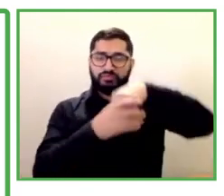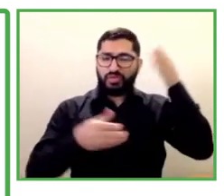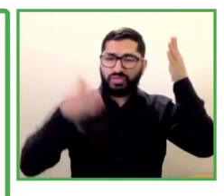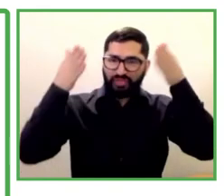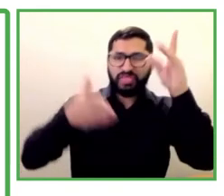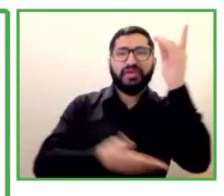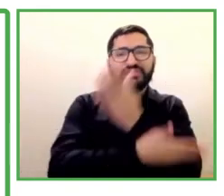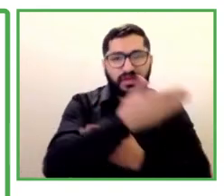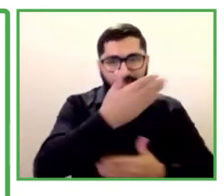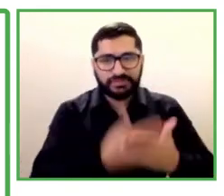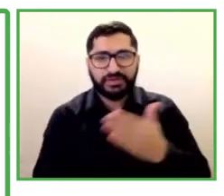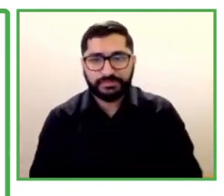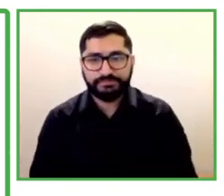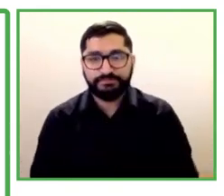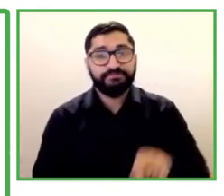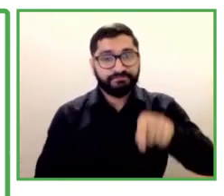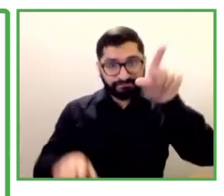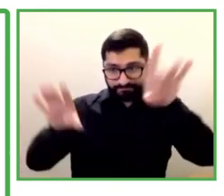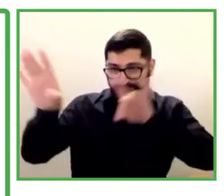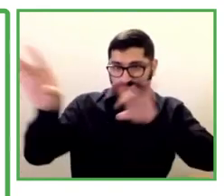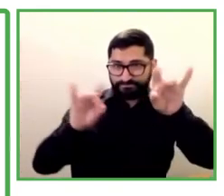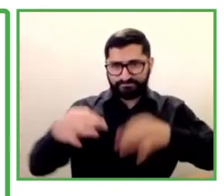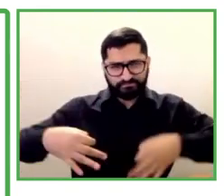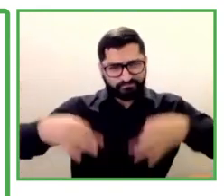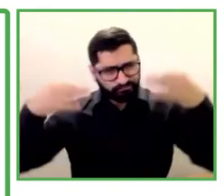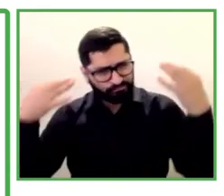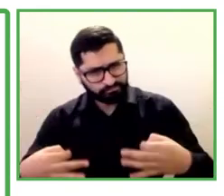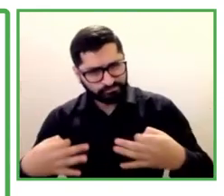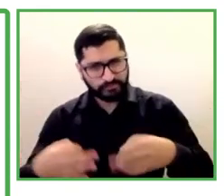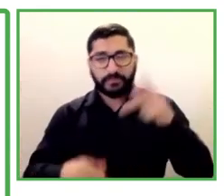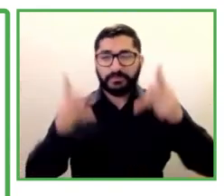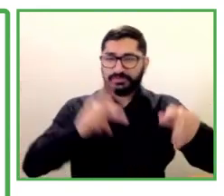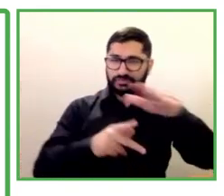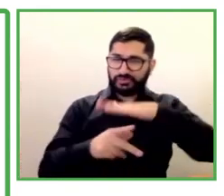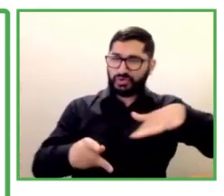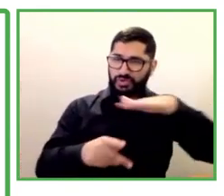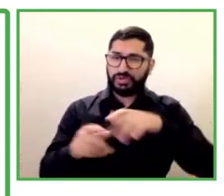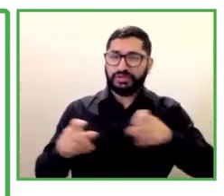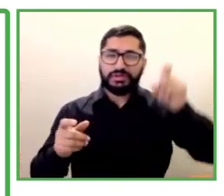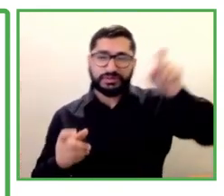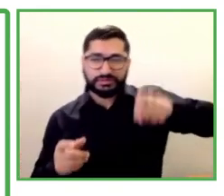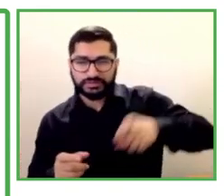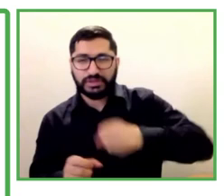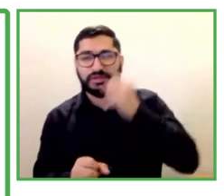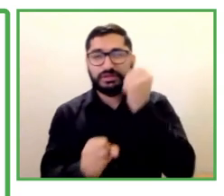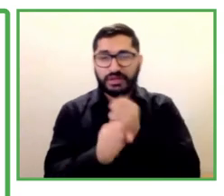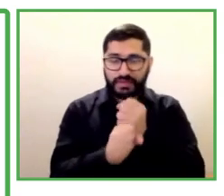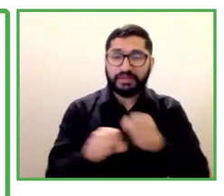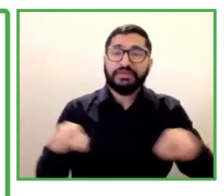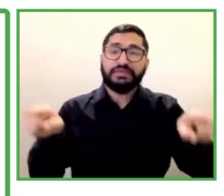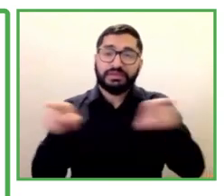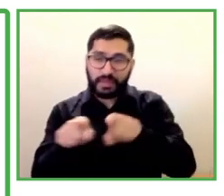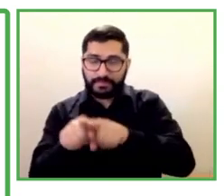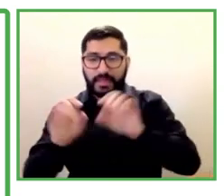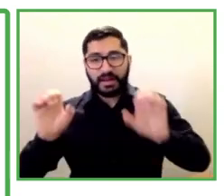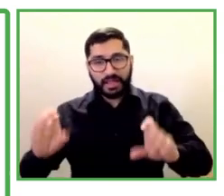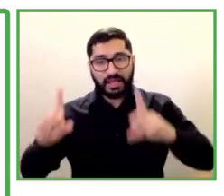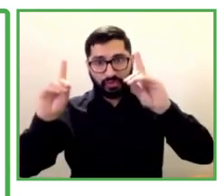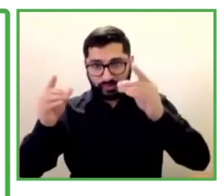empower to create opportunities for people with disabilities to grow in their career.